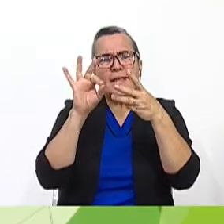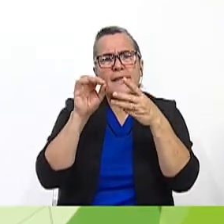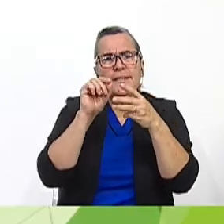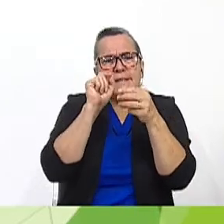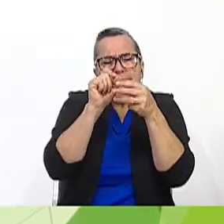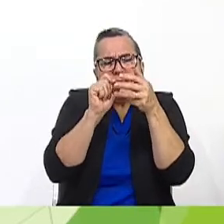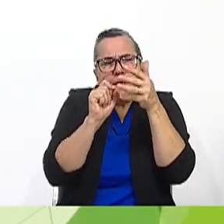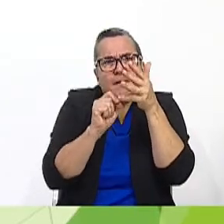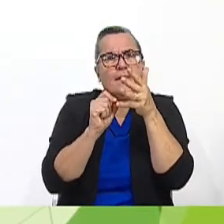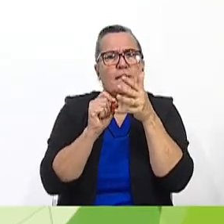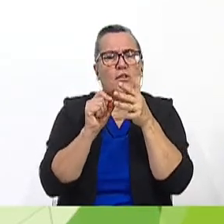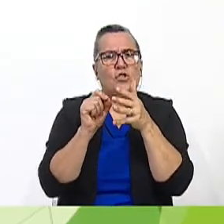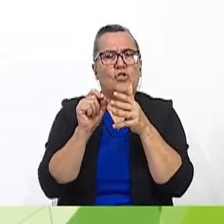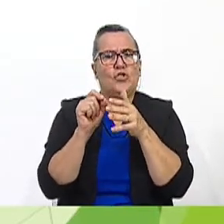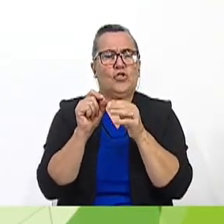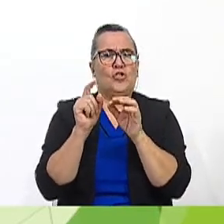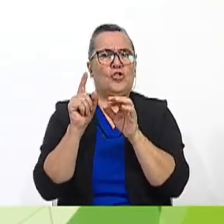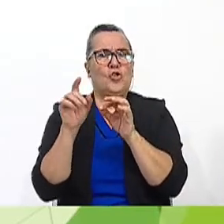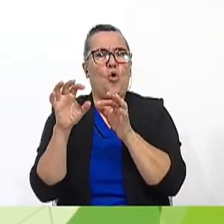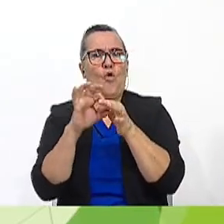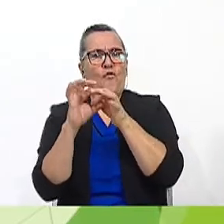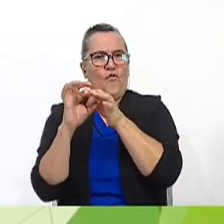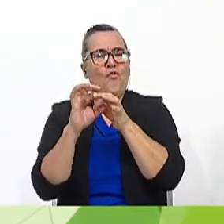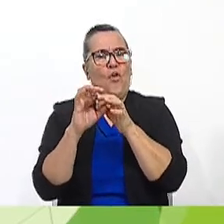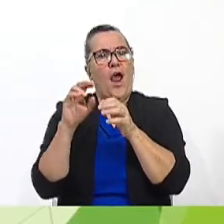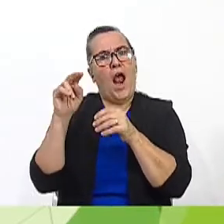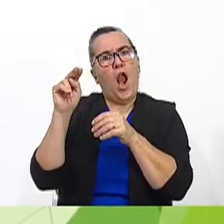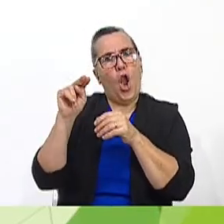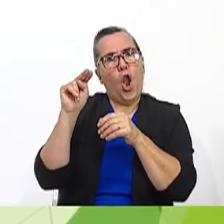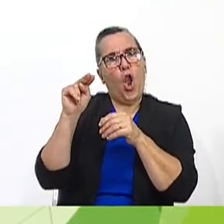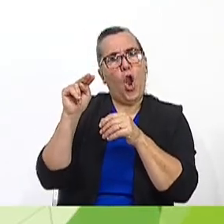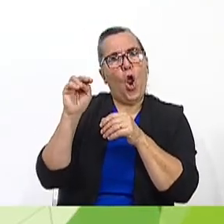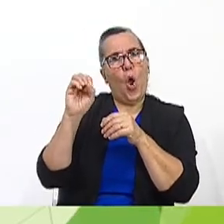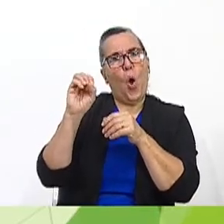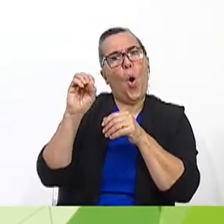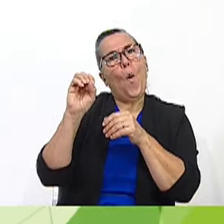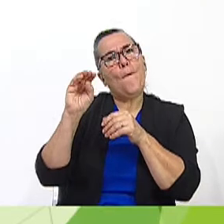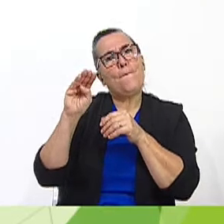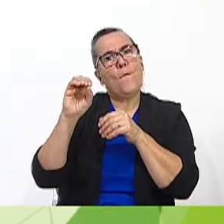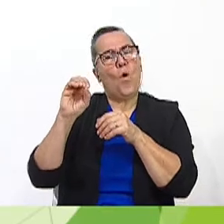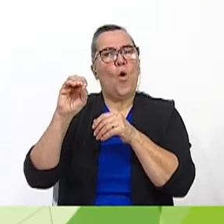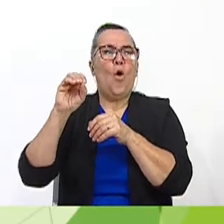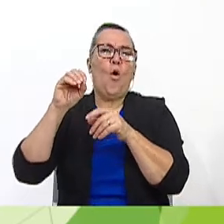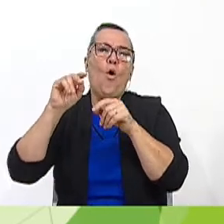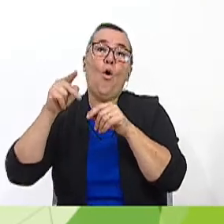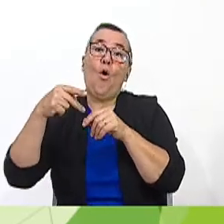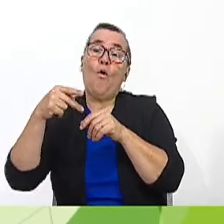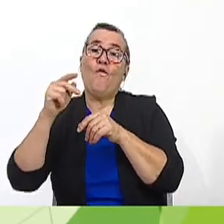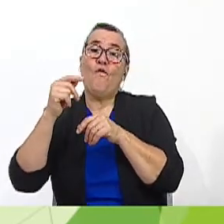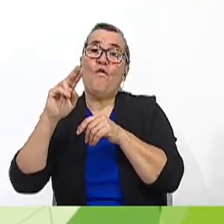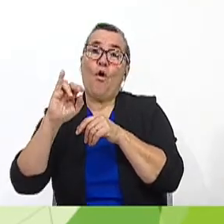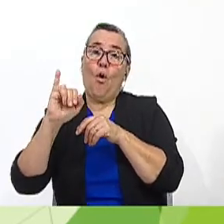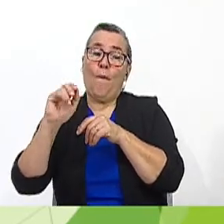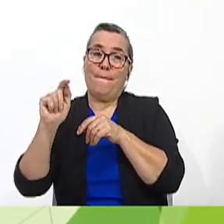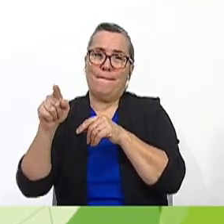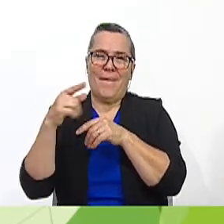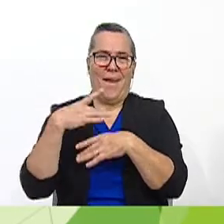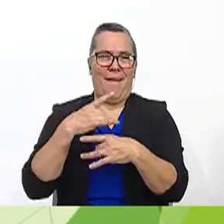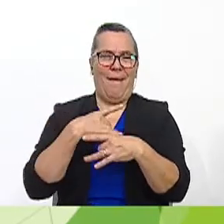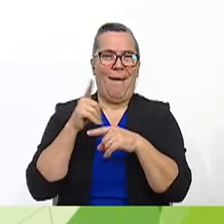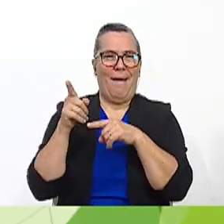broadcast about nomophobia. Oh, very good. Interesting. Mm-hmm.